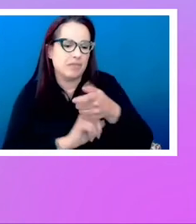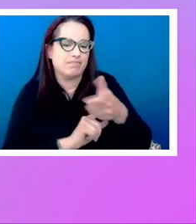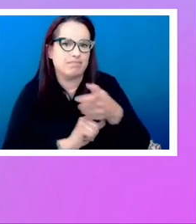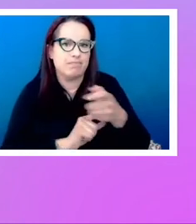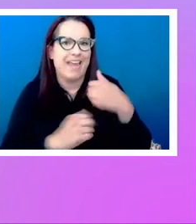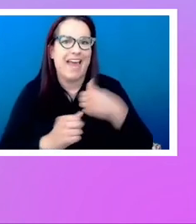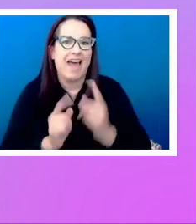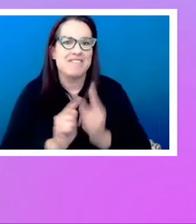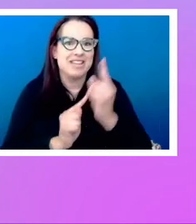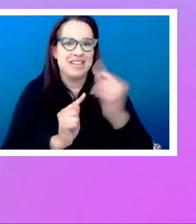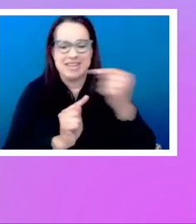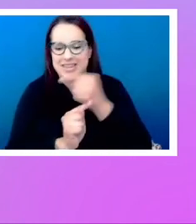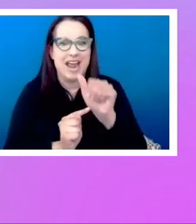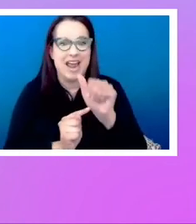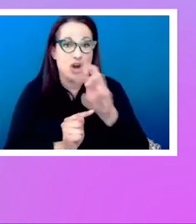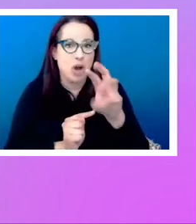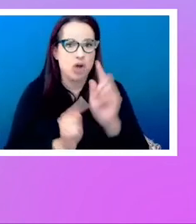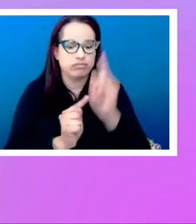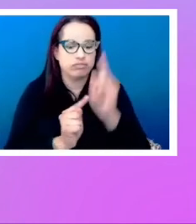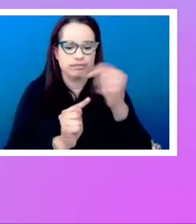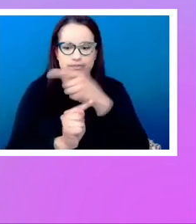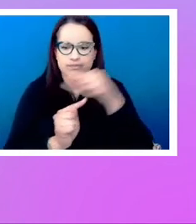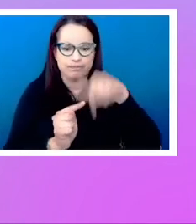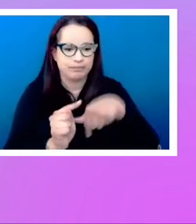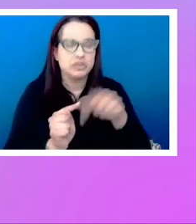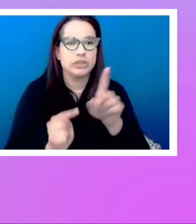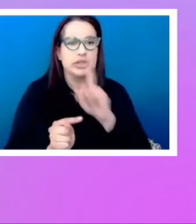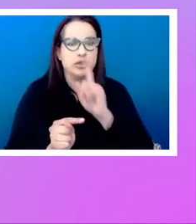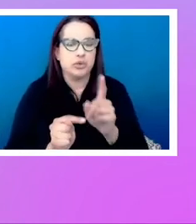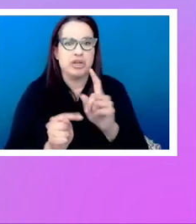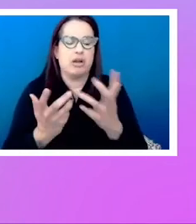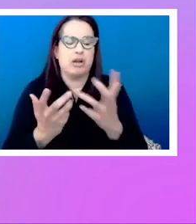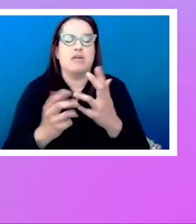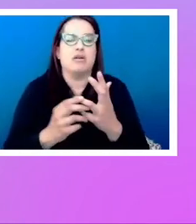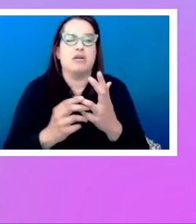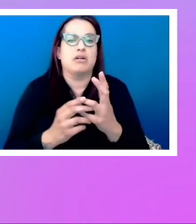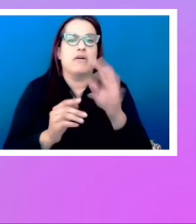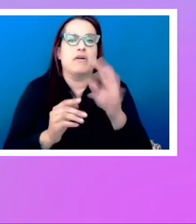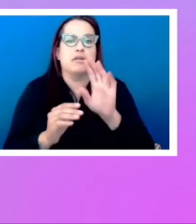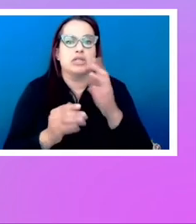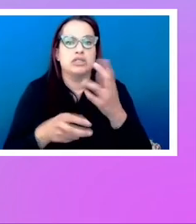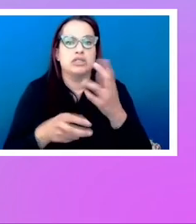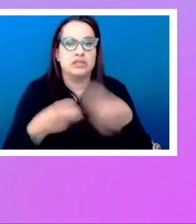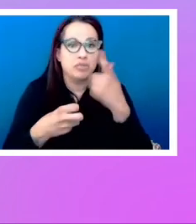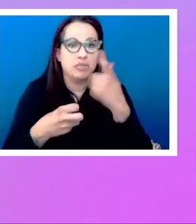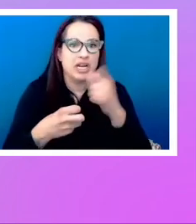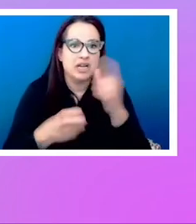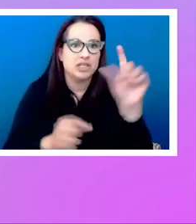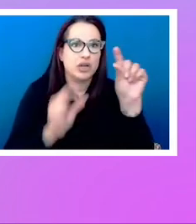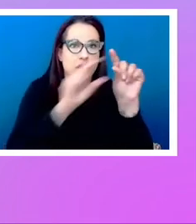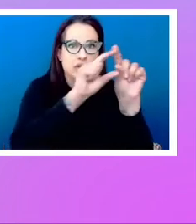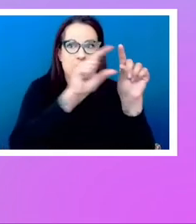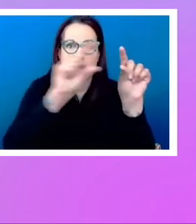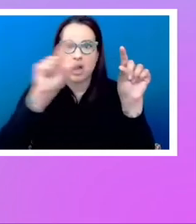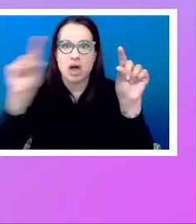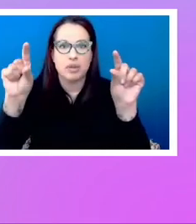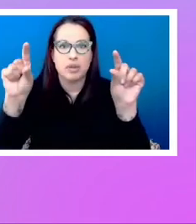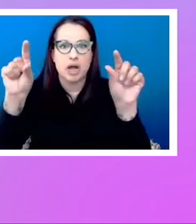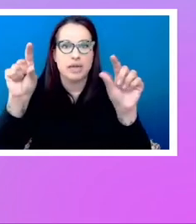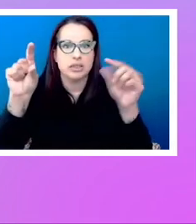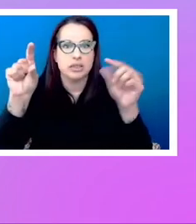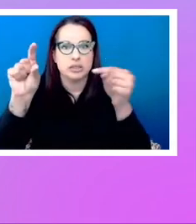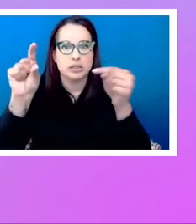you move around, and it's really clunky if you have to go all the way across the top line to get to something which is over on the left. So spatial